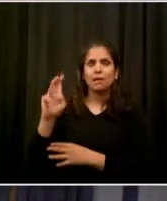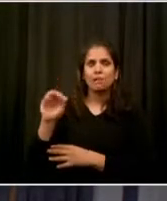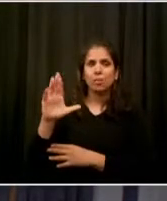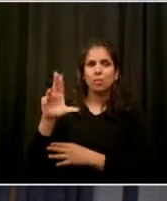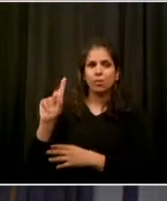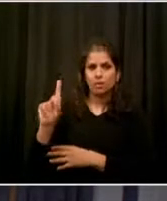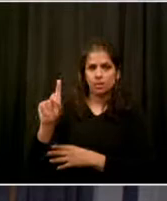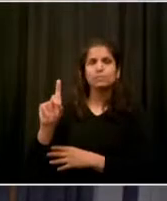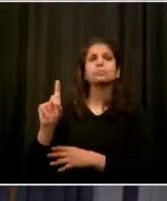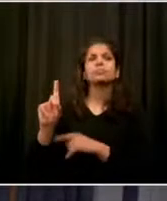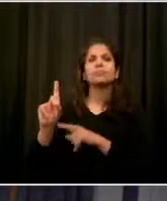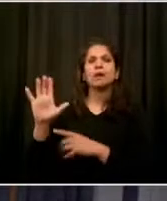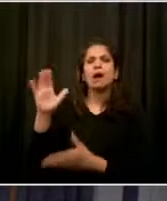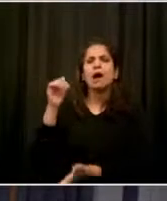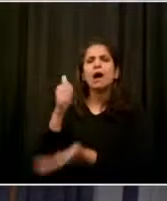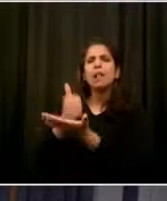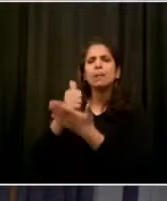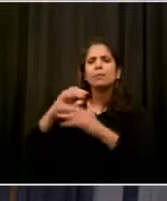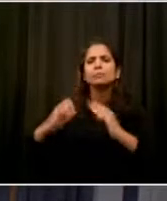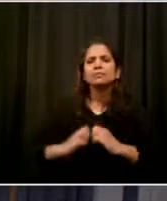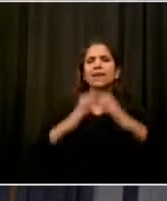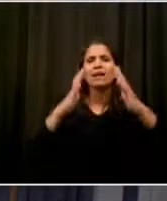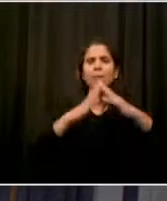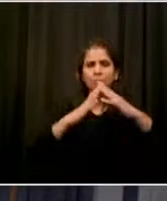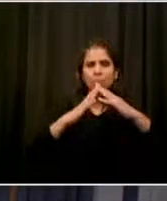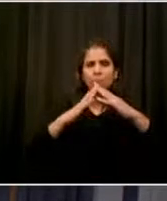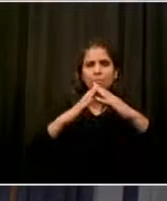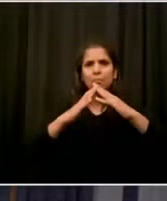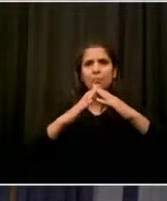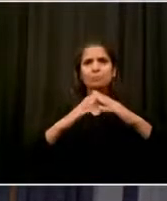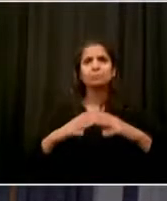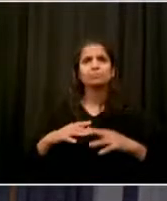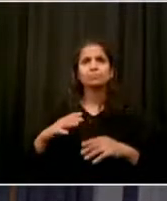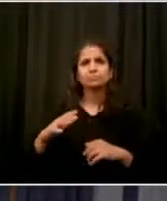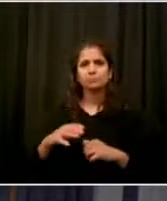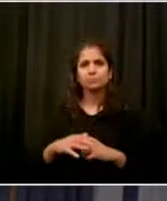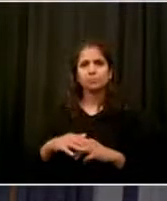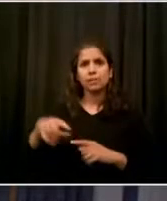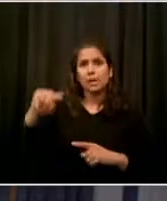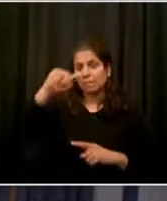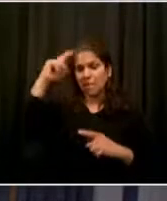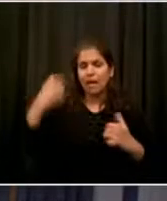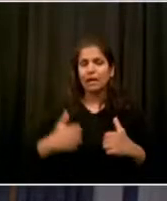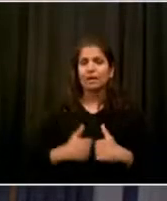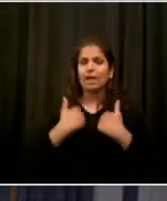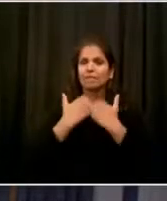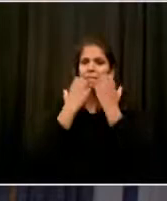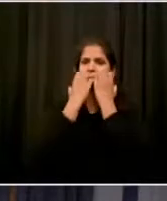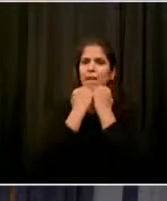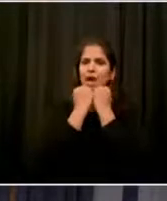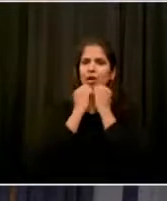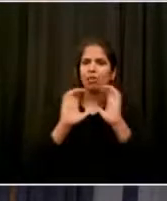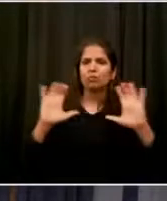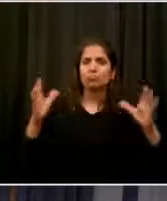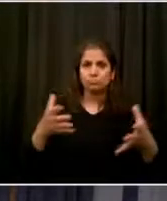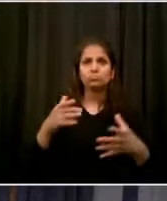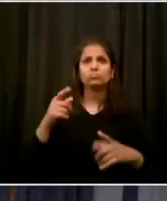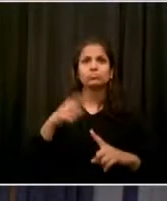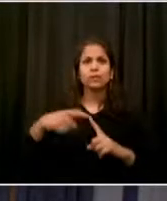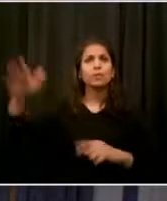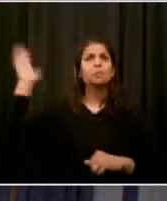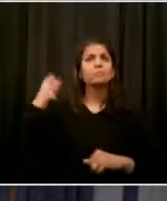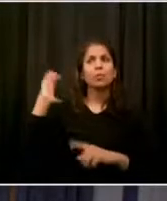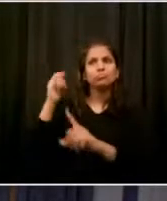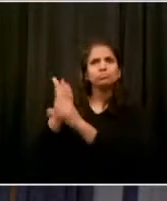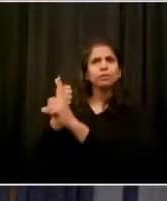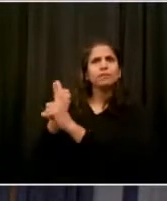Served in the United States Marine Corps, came back to his community devoted to change, has emerged as a